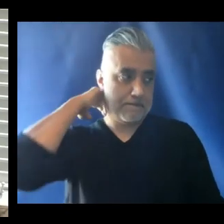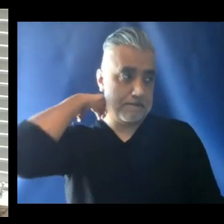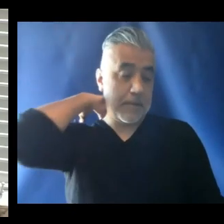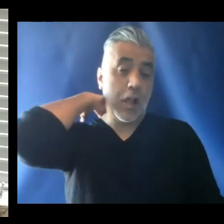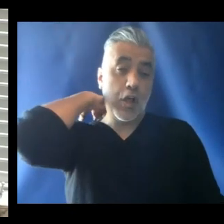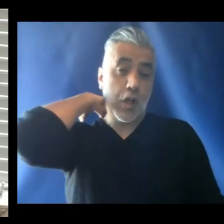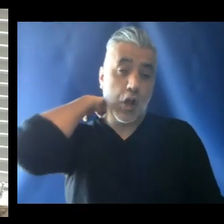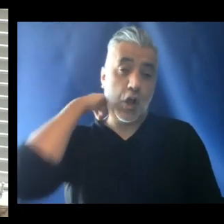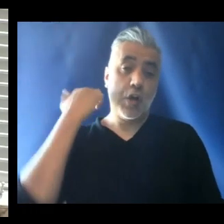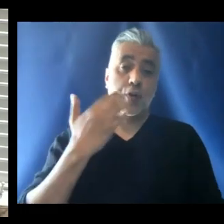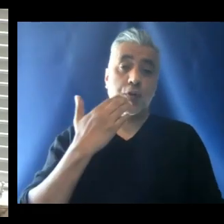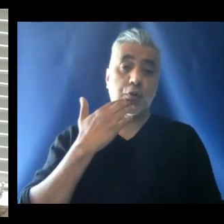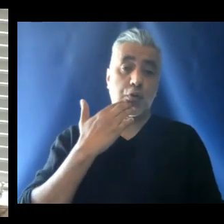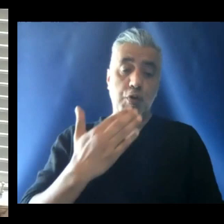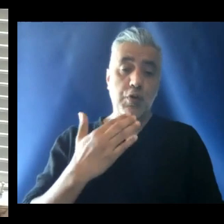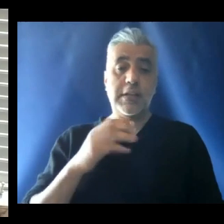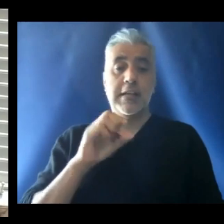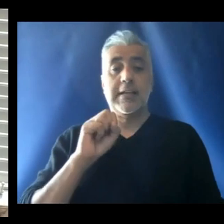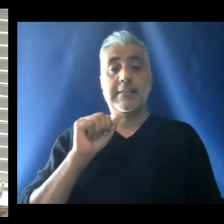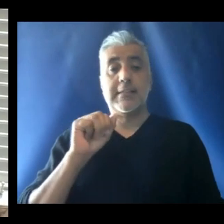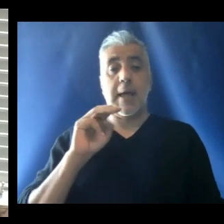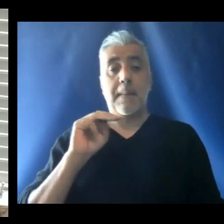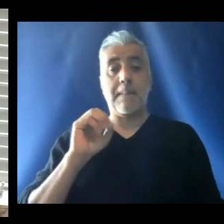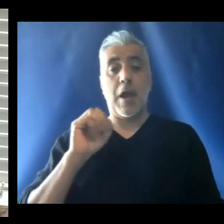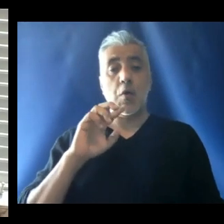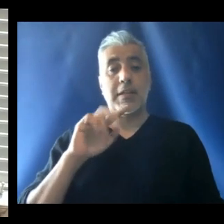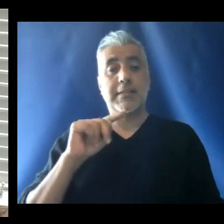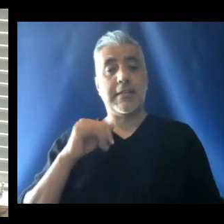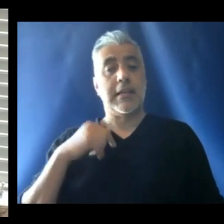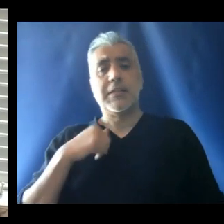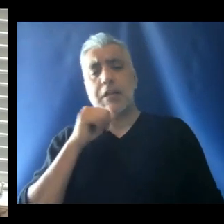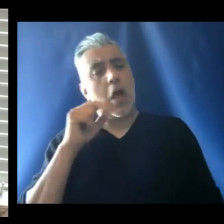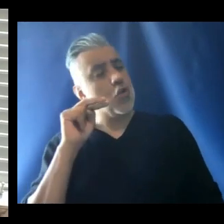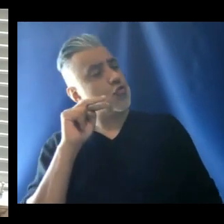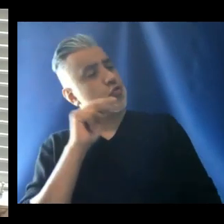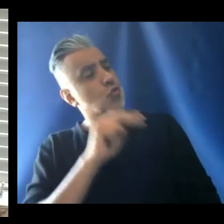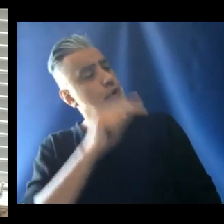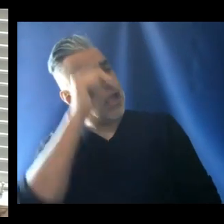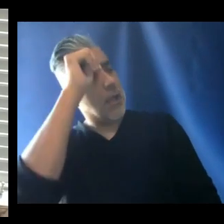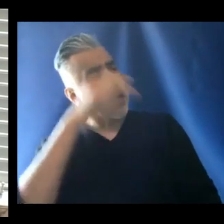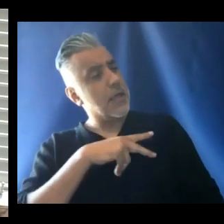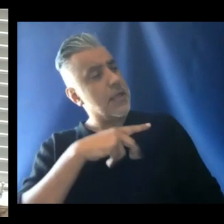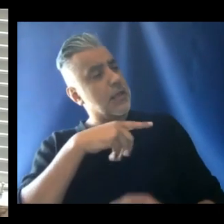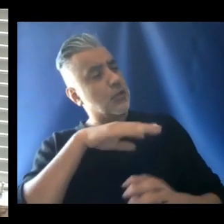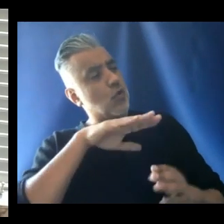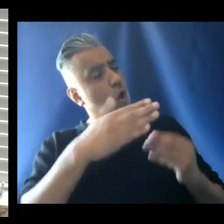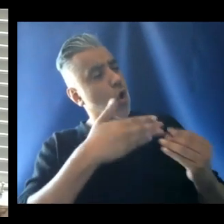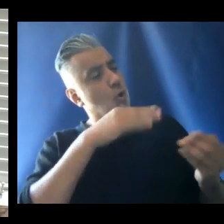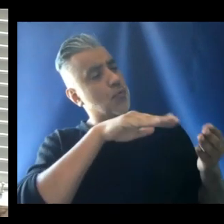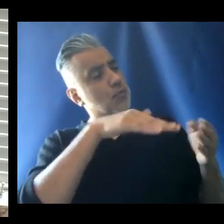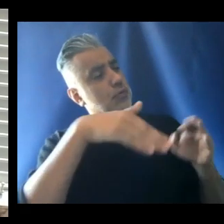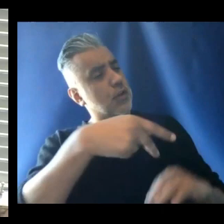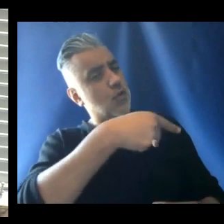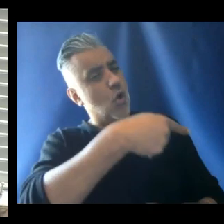The good Samaritan did not limit himself to looking at the man whom he found half-dead along the road.